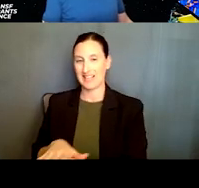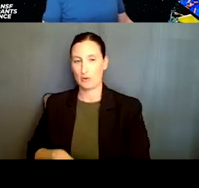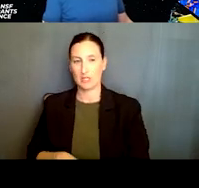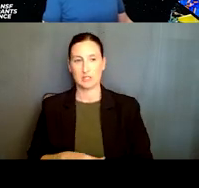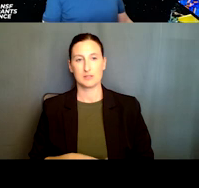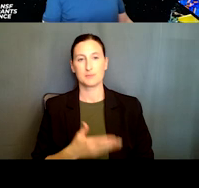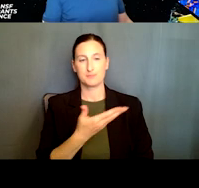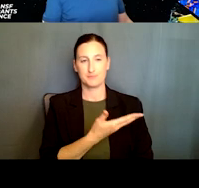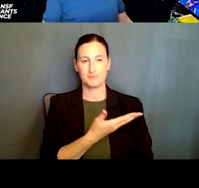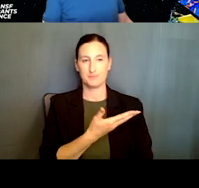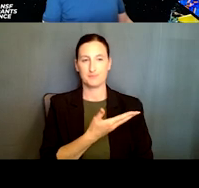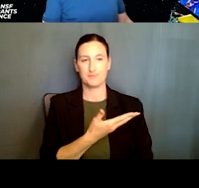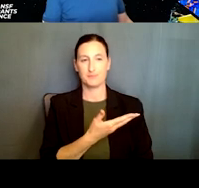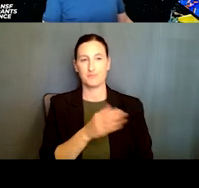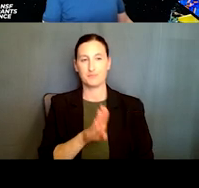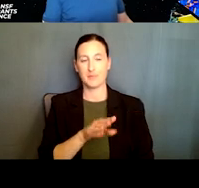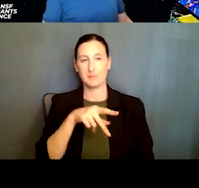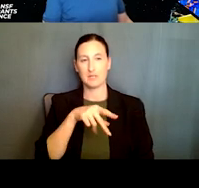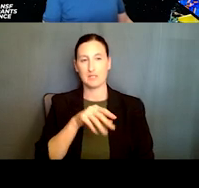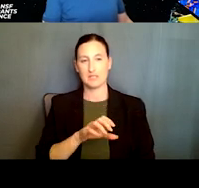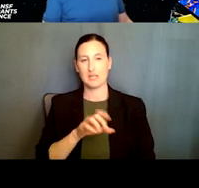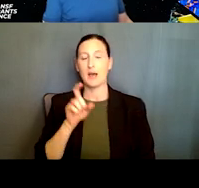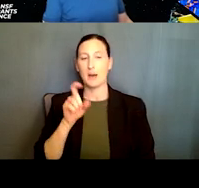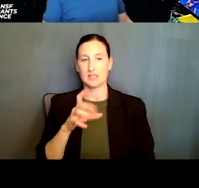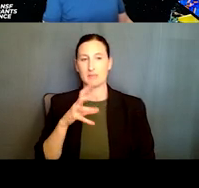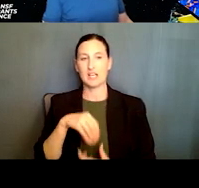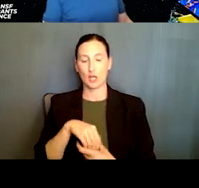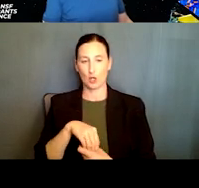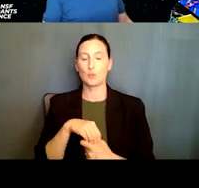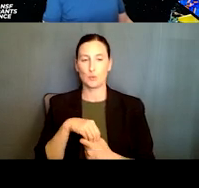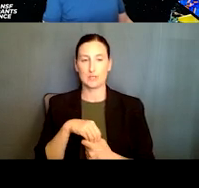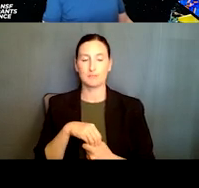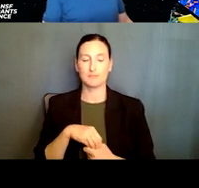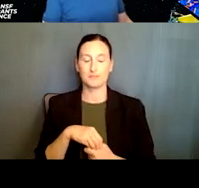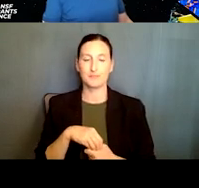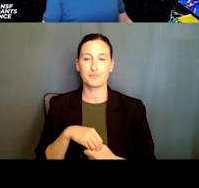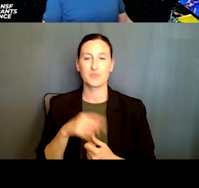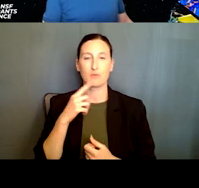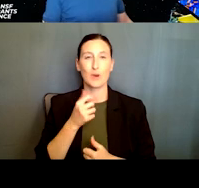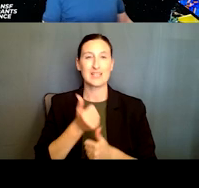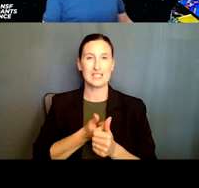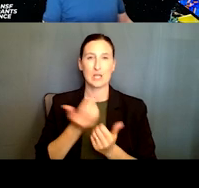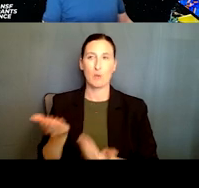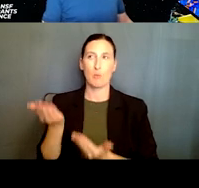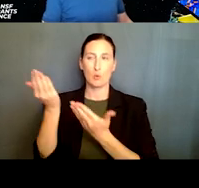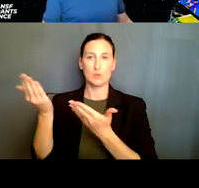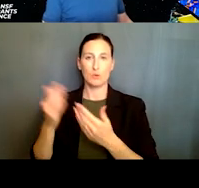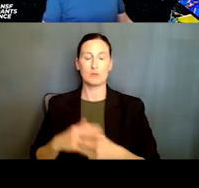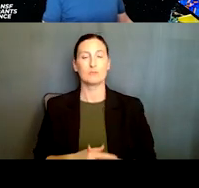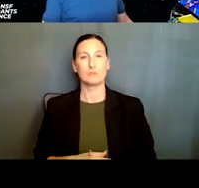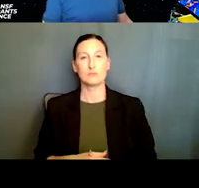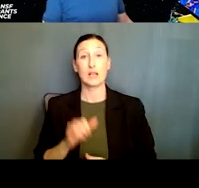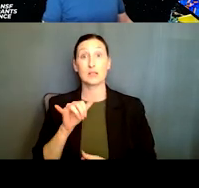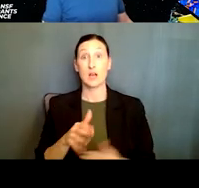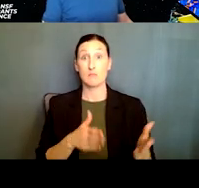in computing, a BPC plan has to be included in each proposal. And that